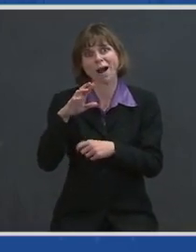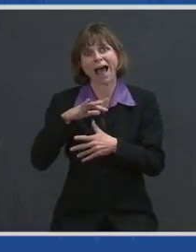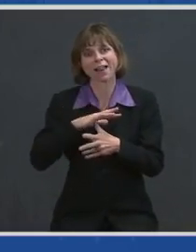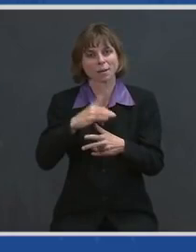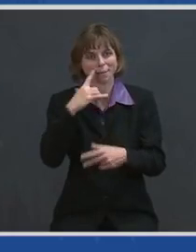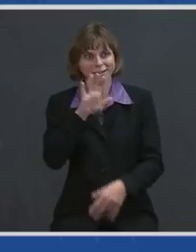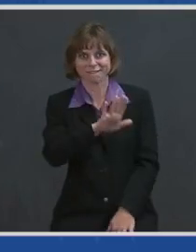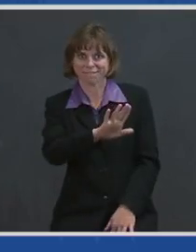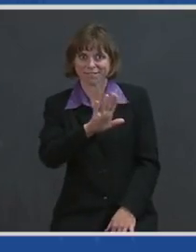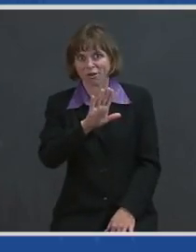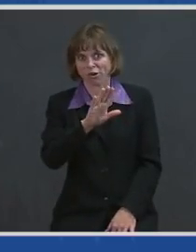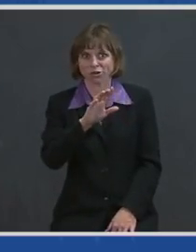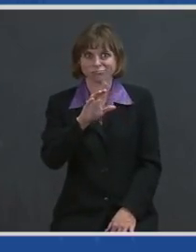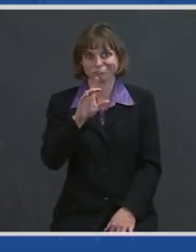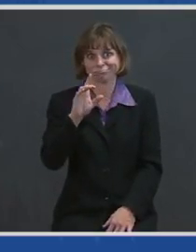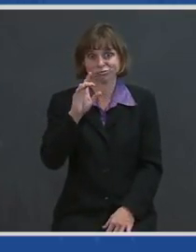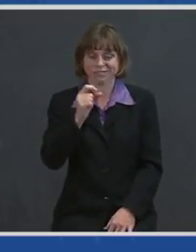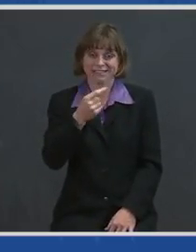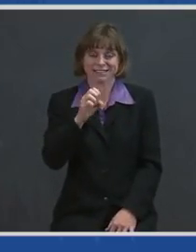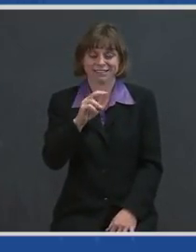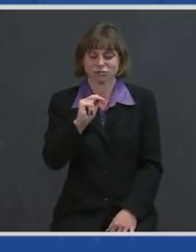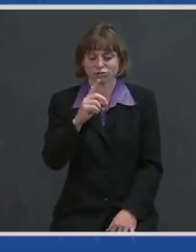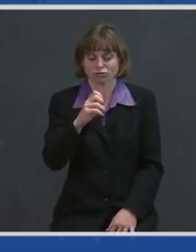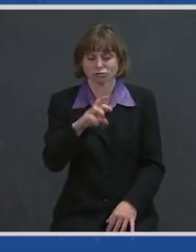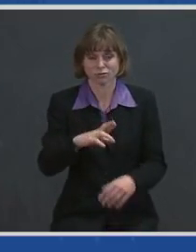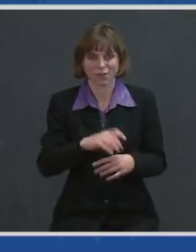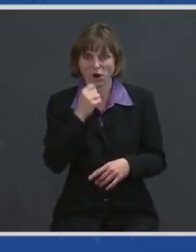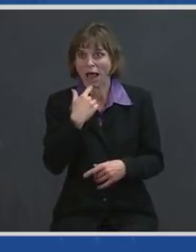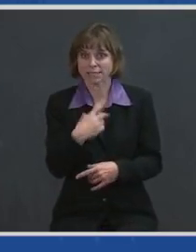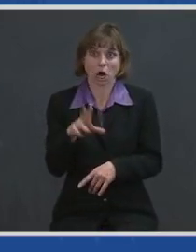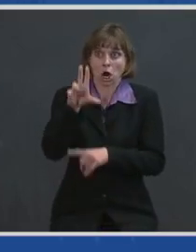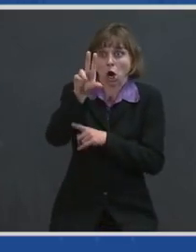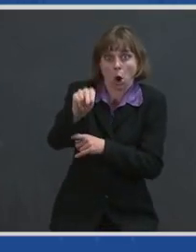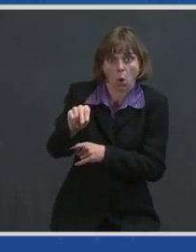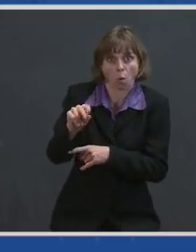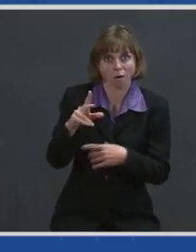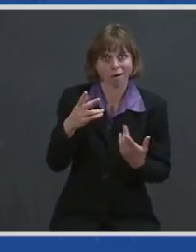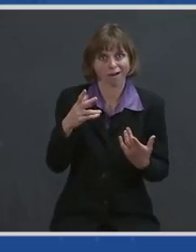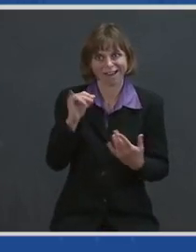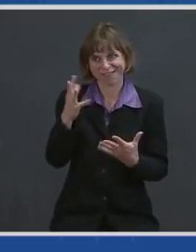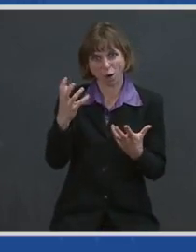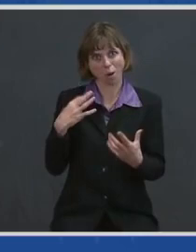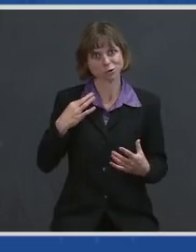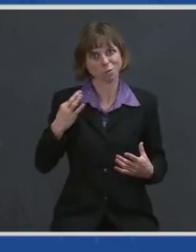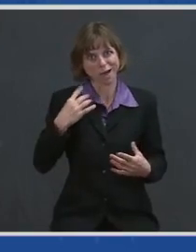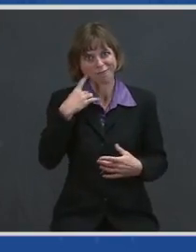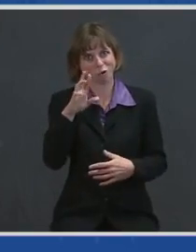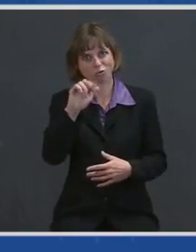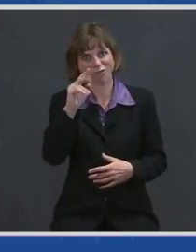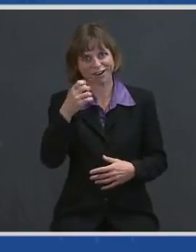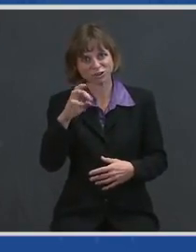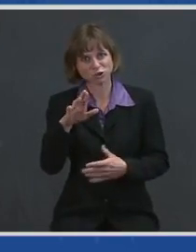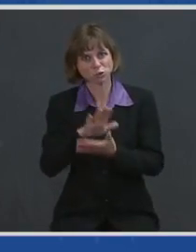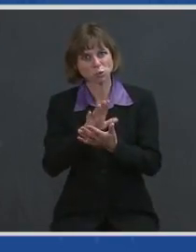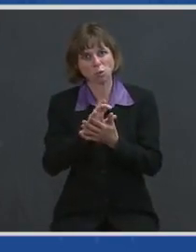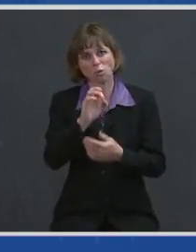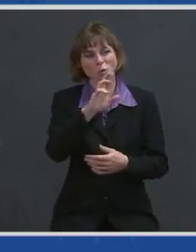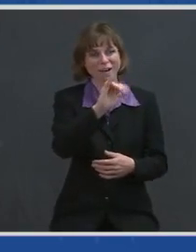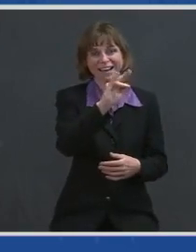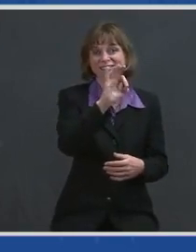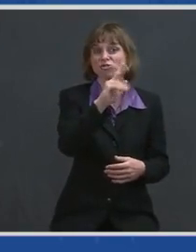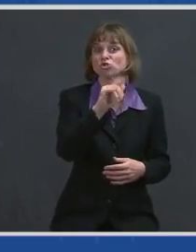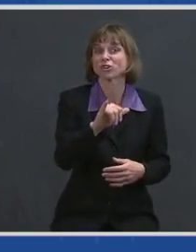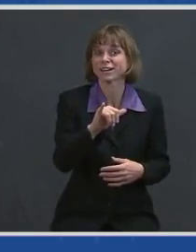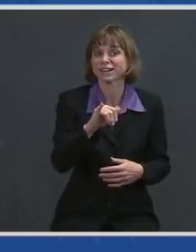gender. They aren't told no when they want to apply to ranger school or infantry officer basic